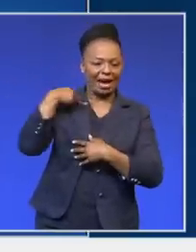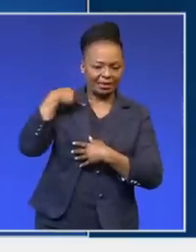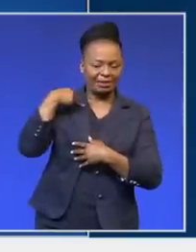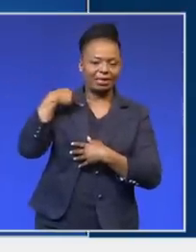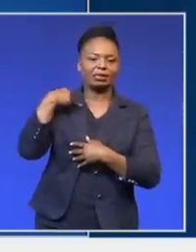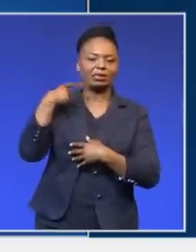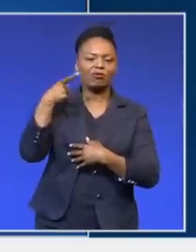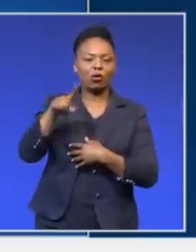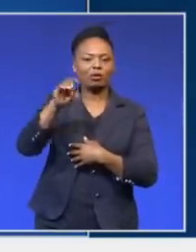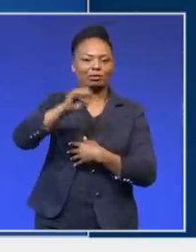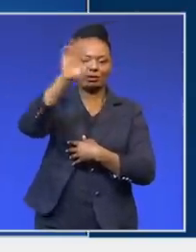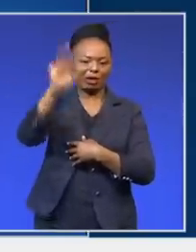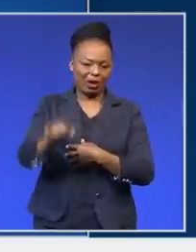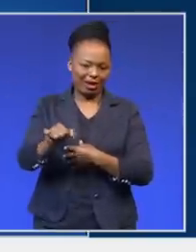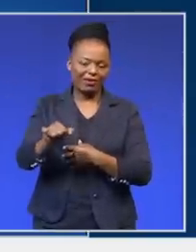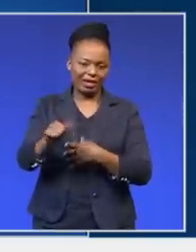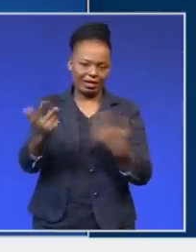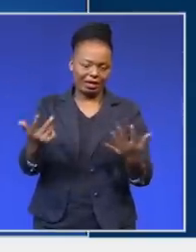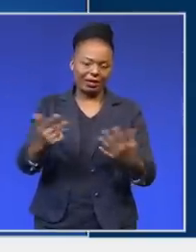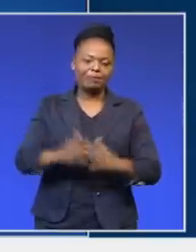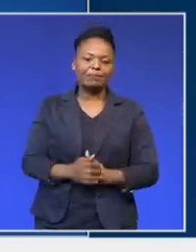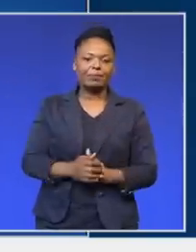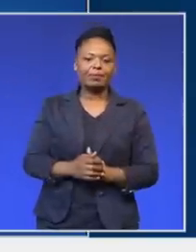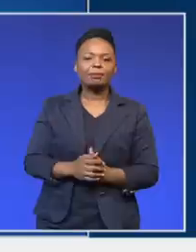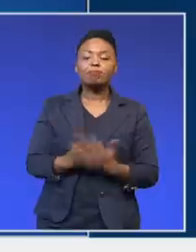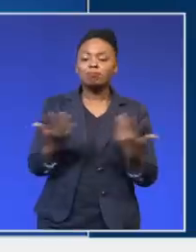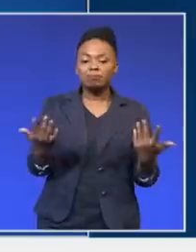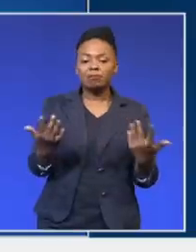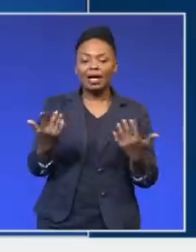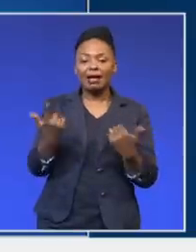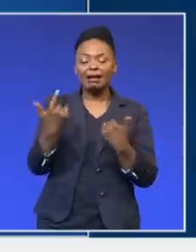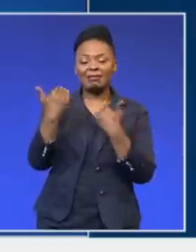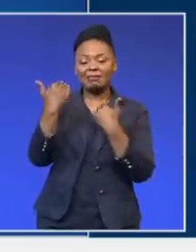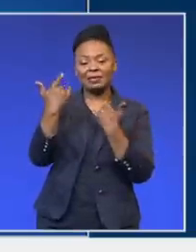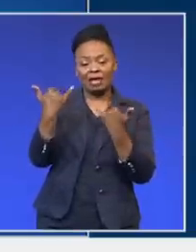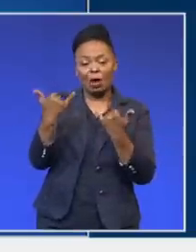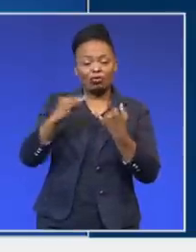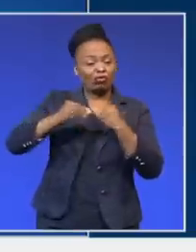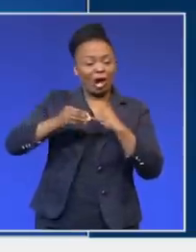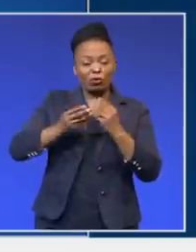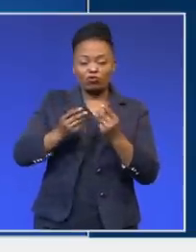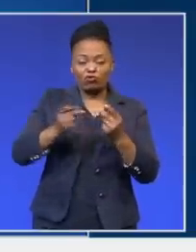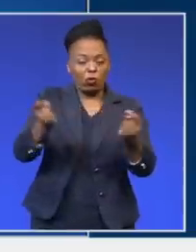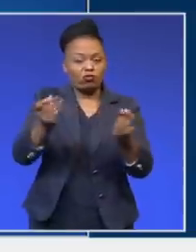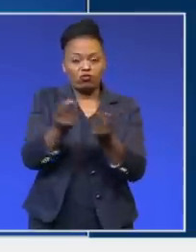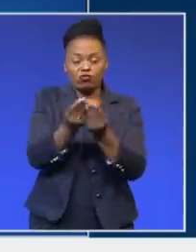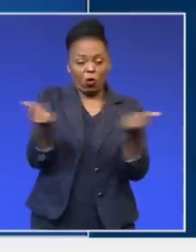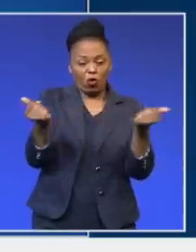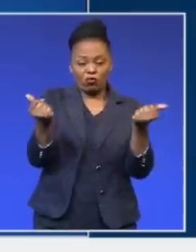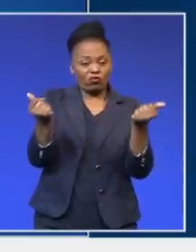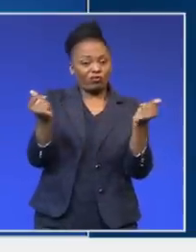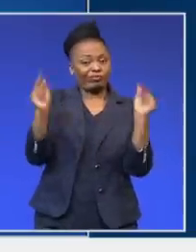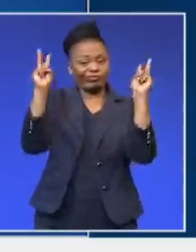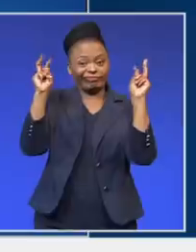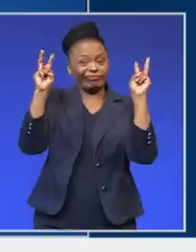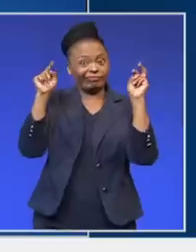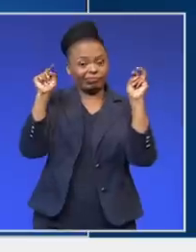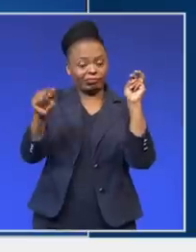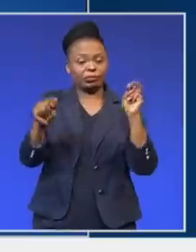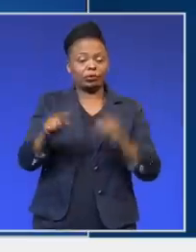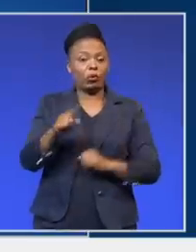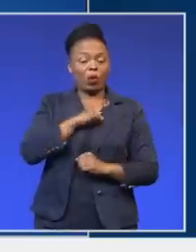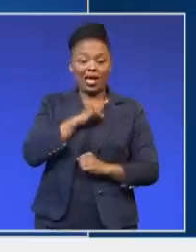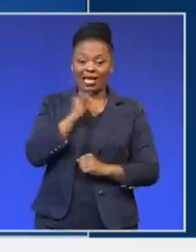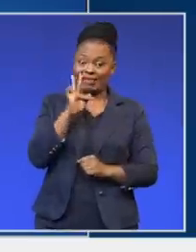that we need to, you know, limit the damage as soon as possible and as quick as possible. Otherwise, it can have